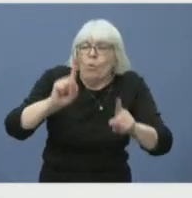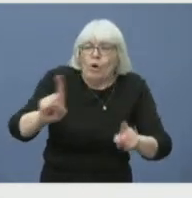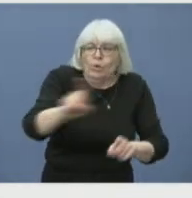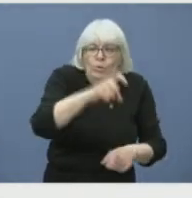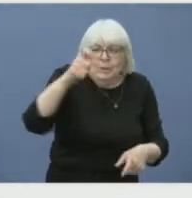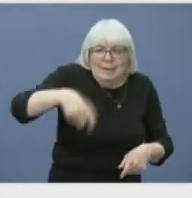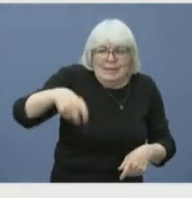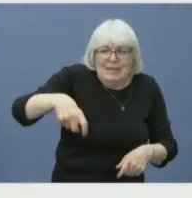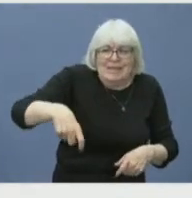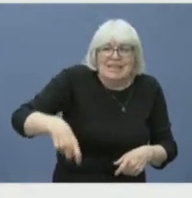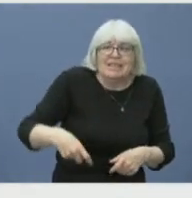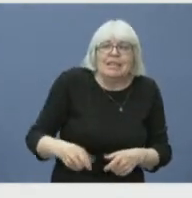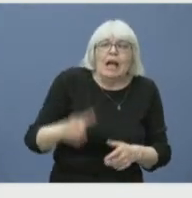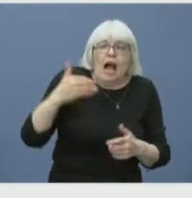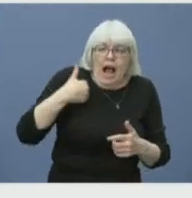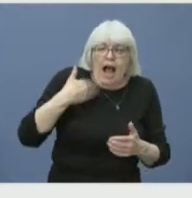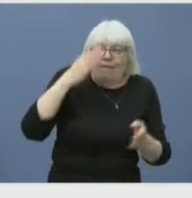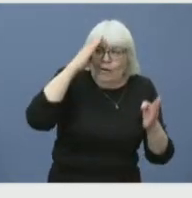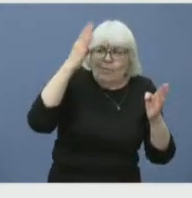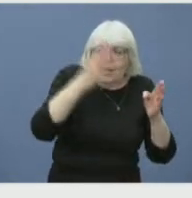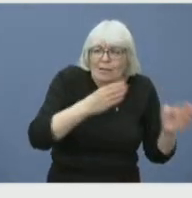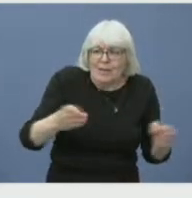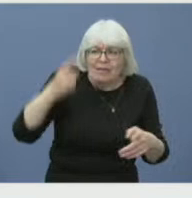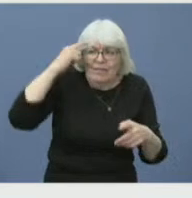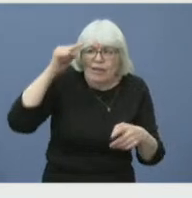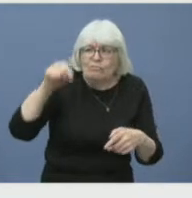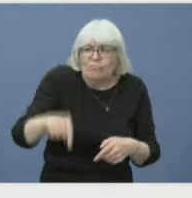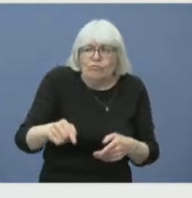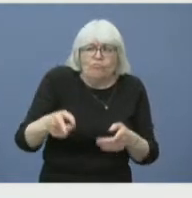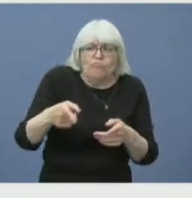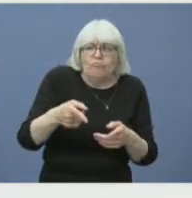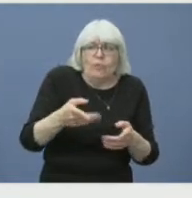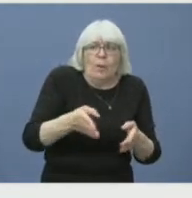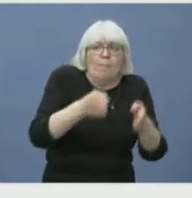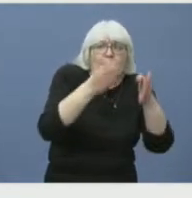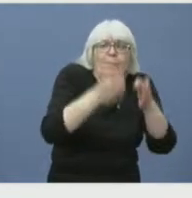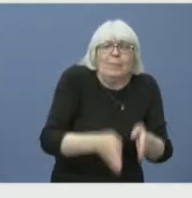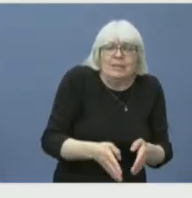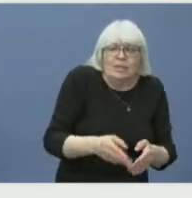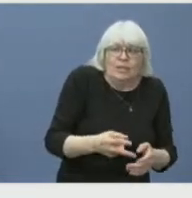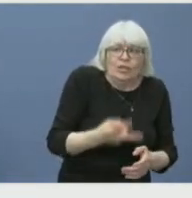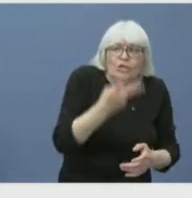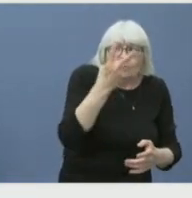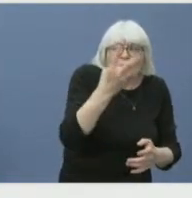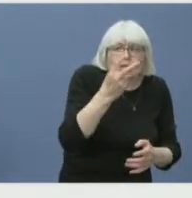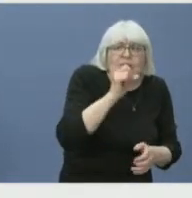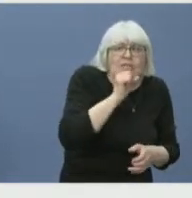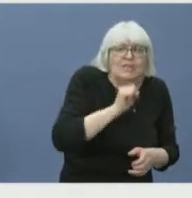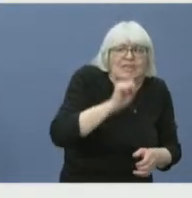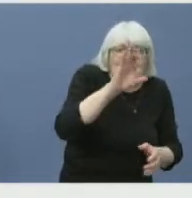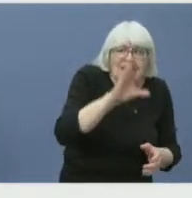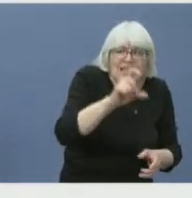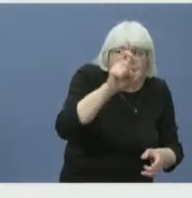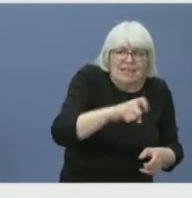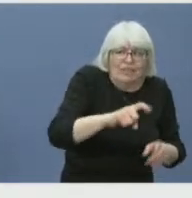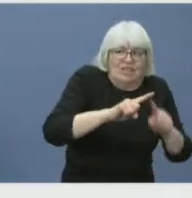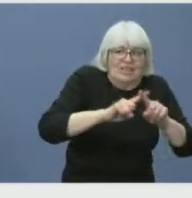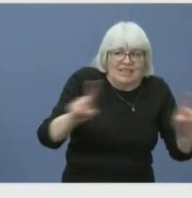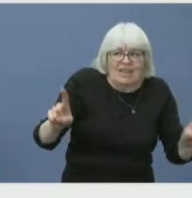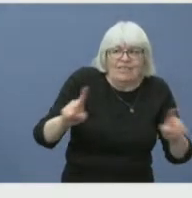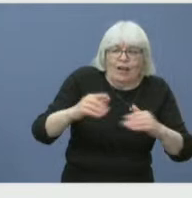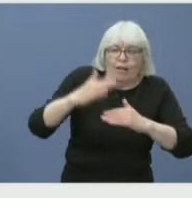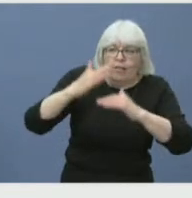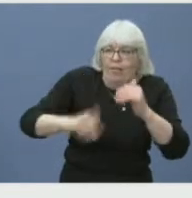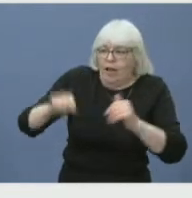There may be individuals with just two seniors that are in a home that might need something totally different that has a five-family, three-pet